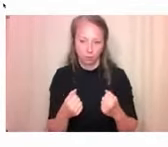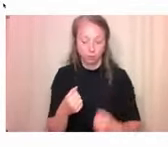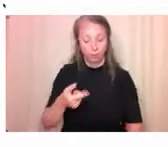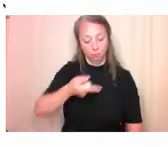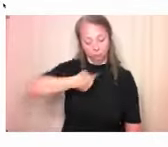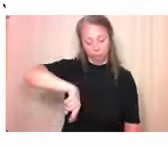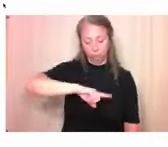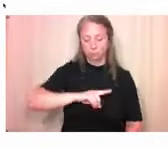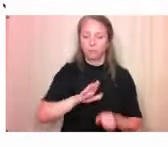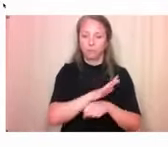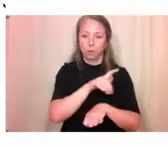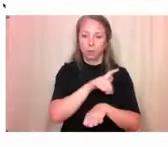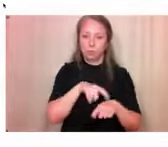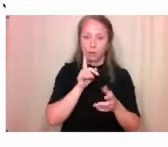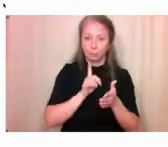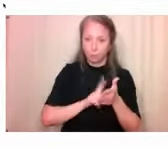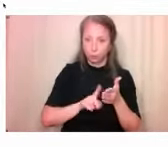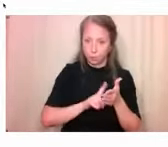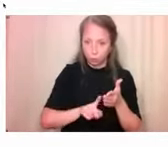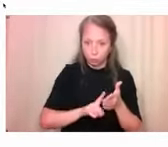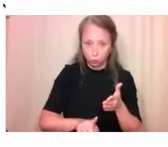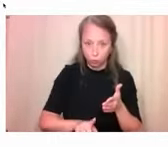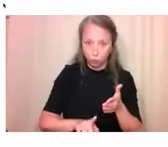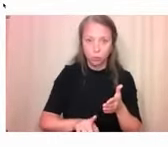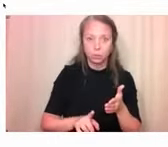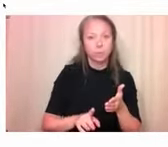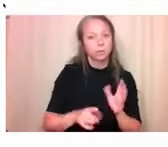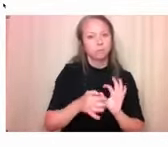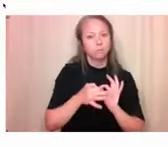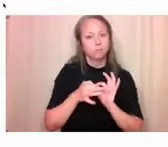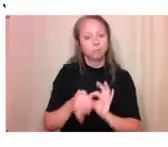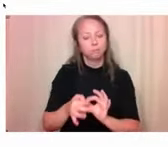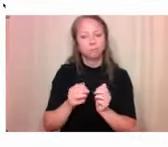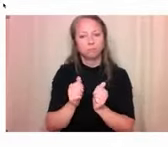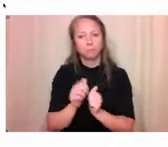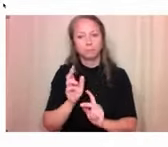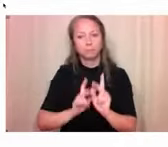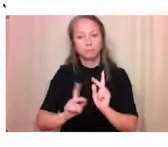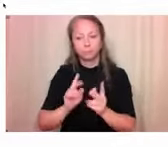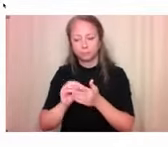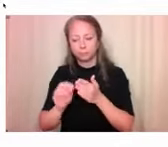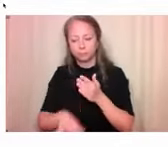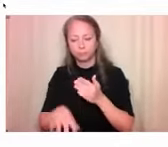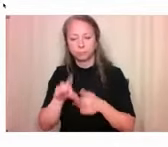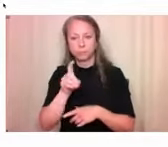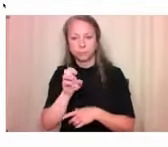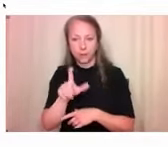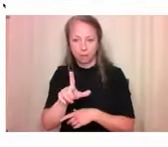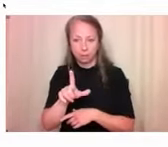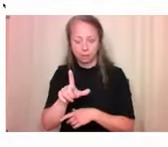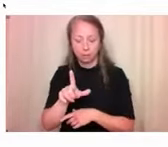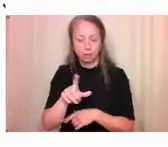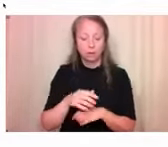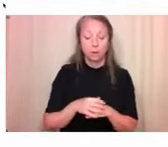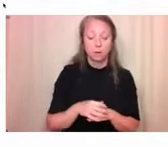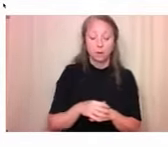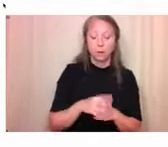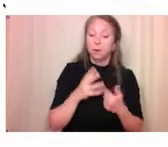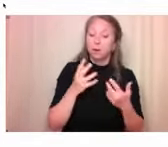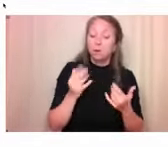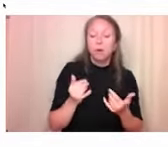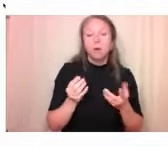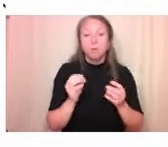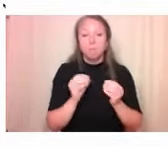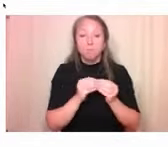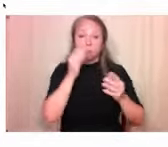Dalhousie who collaborate with community partners on projects that aim to grow our knowledge and understanding of accessibility, equity,